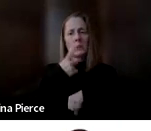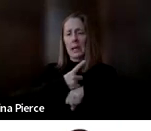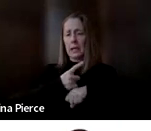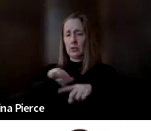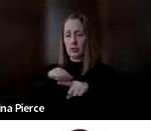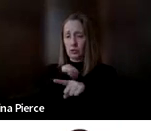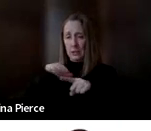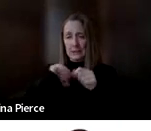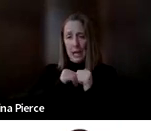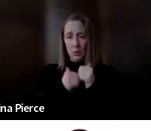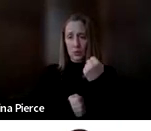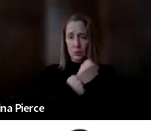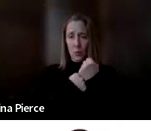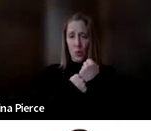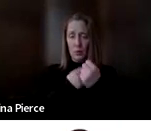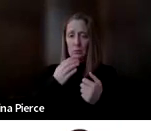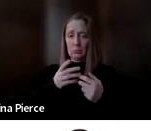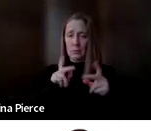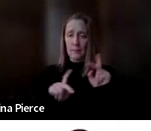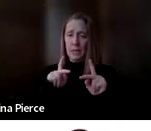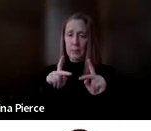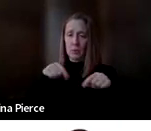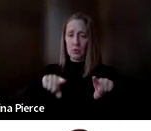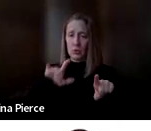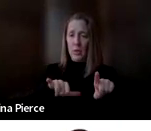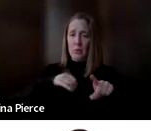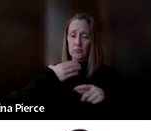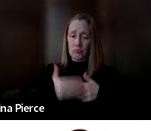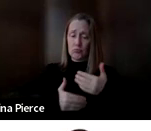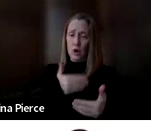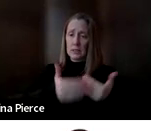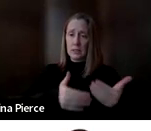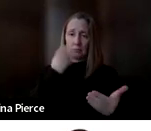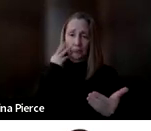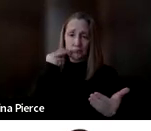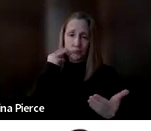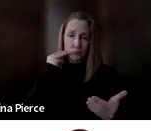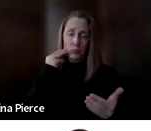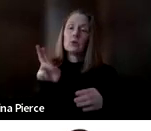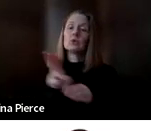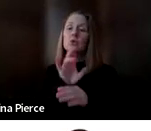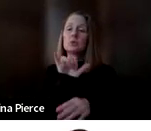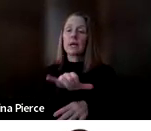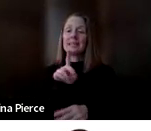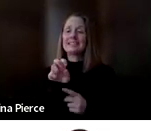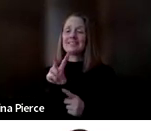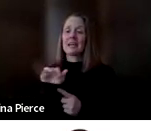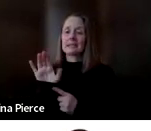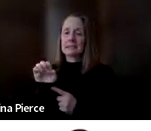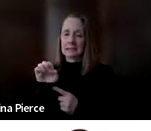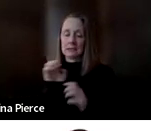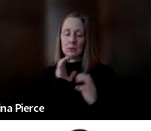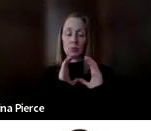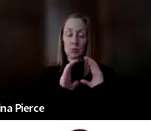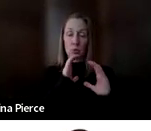people with this process. But what it comes down to is using the device to communicate throughout the day in a lot